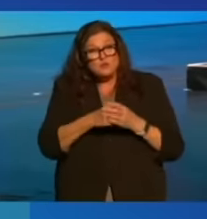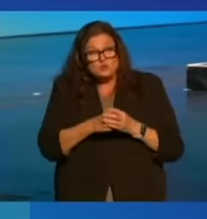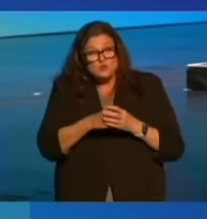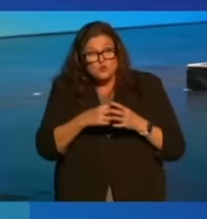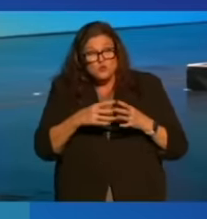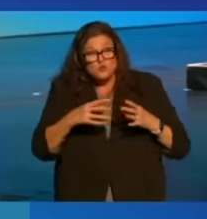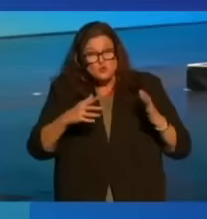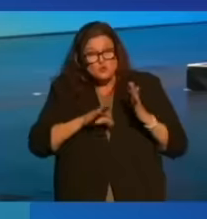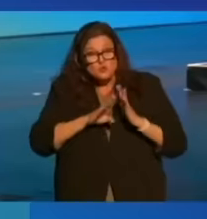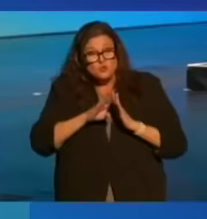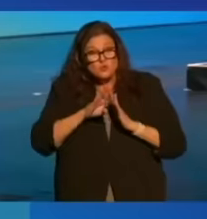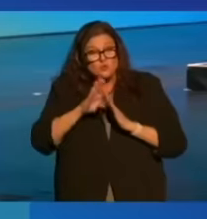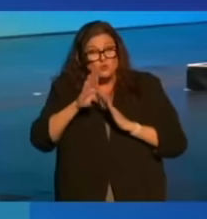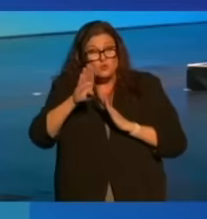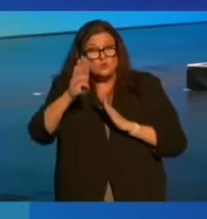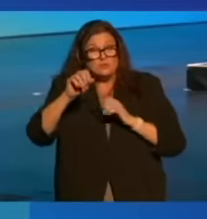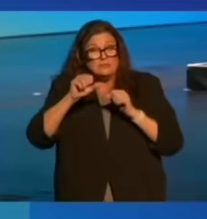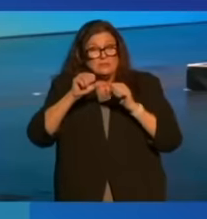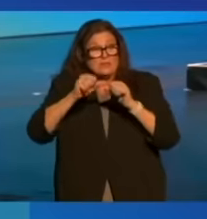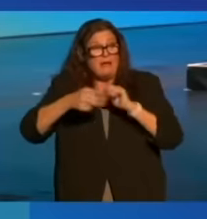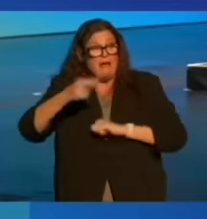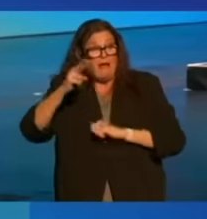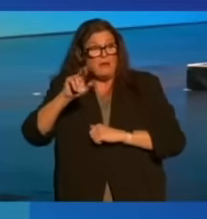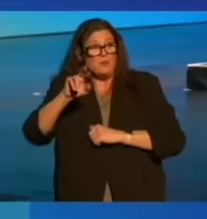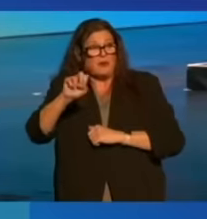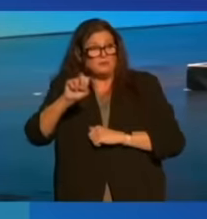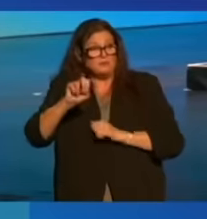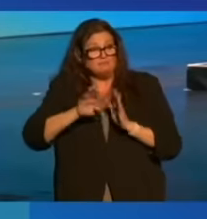at a consistently high rate.